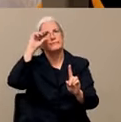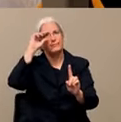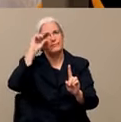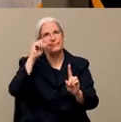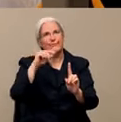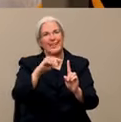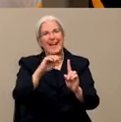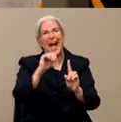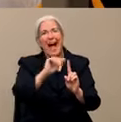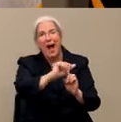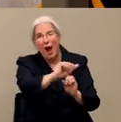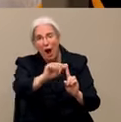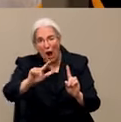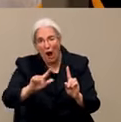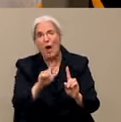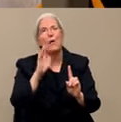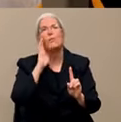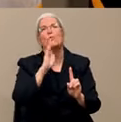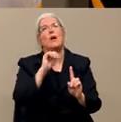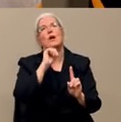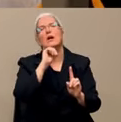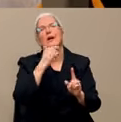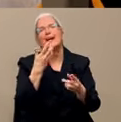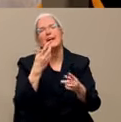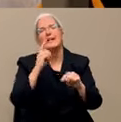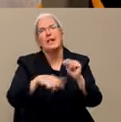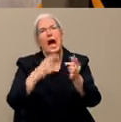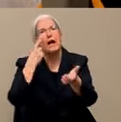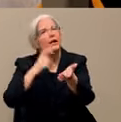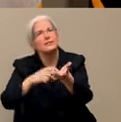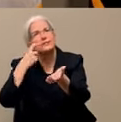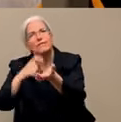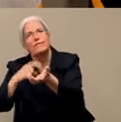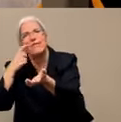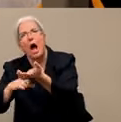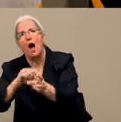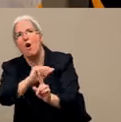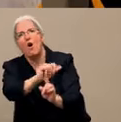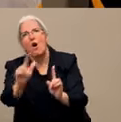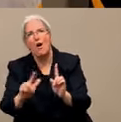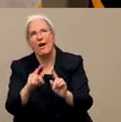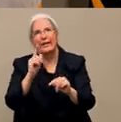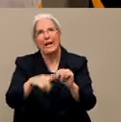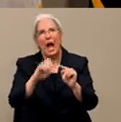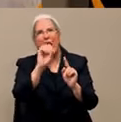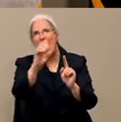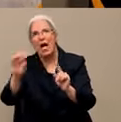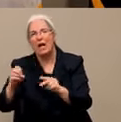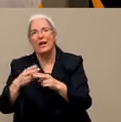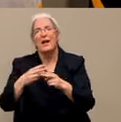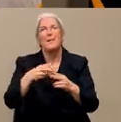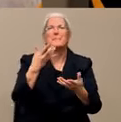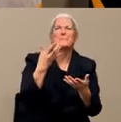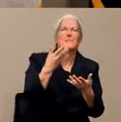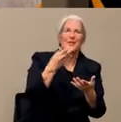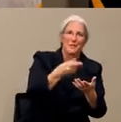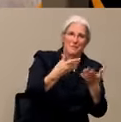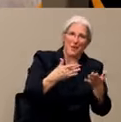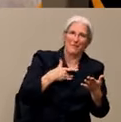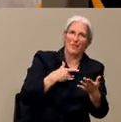them all because of the testing problems. You might feel that you don't need to be hit. So that's one thing. This could be very